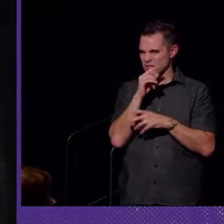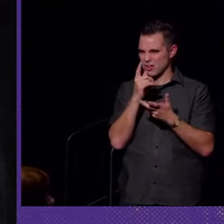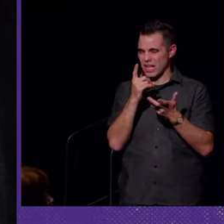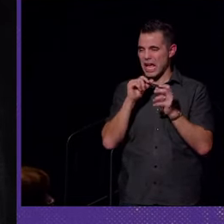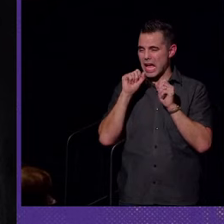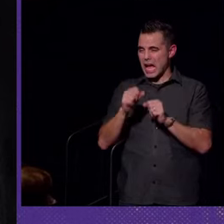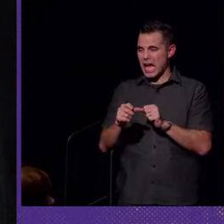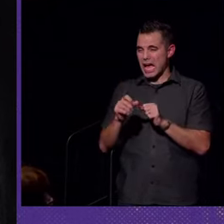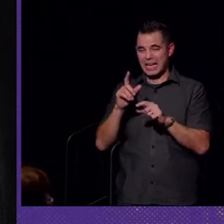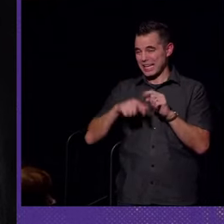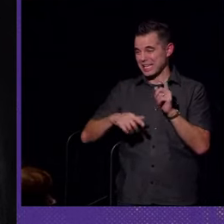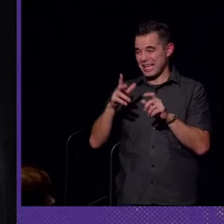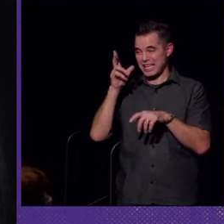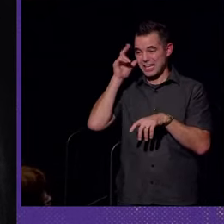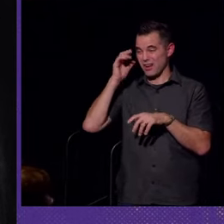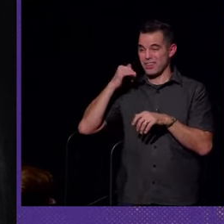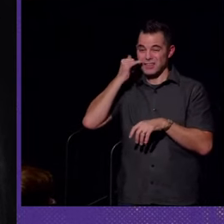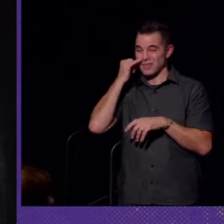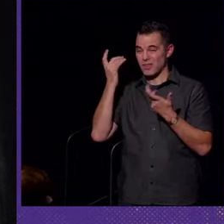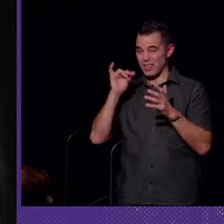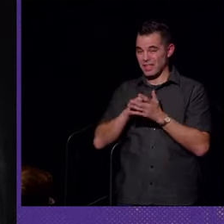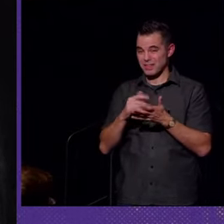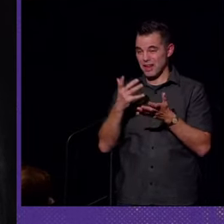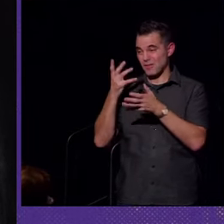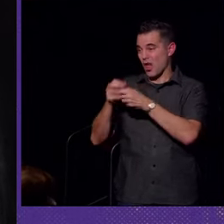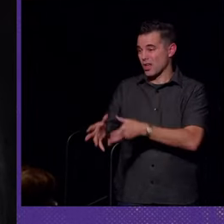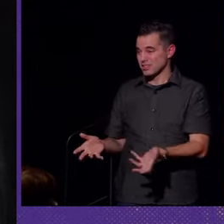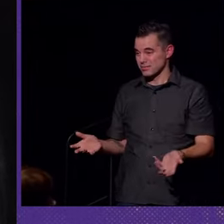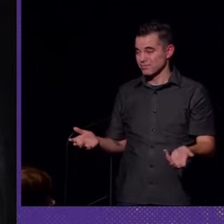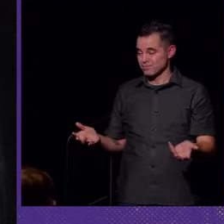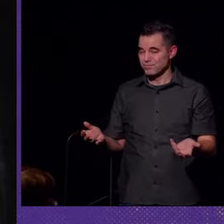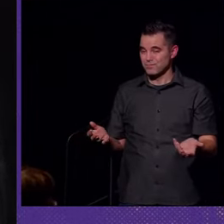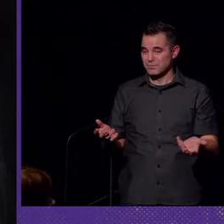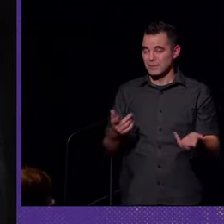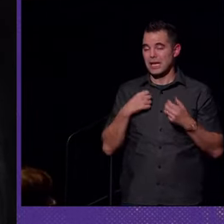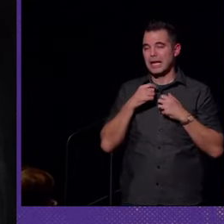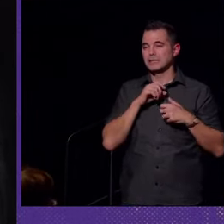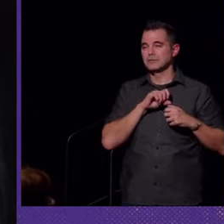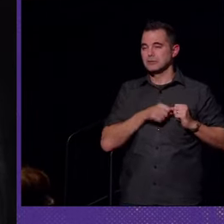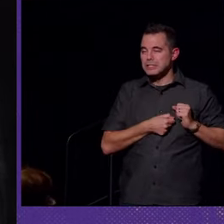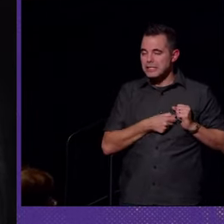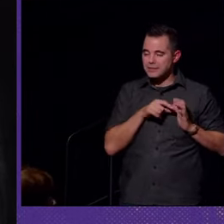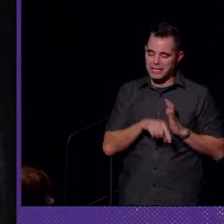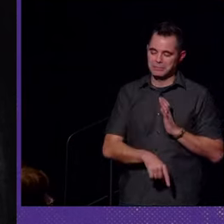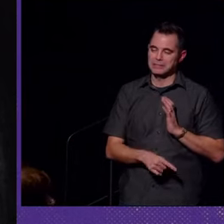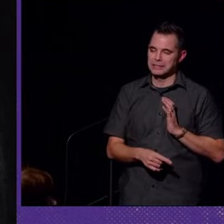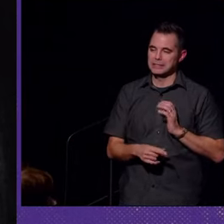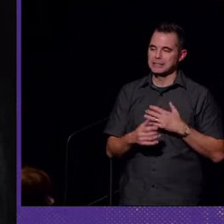can't hear on the telephone anymore. That's something that I had lost and grieved very deeply.